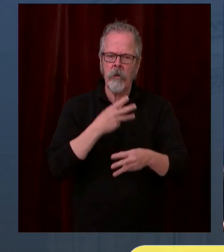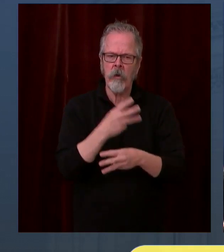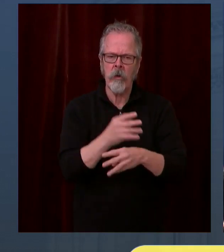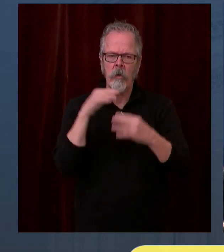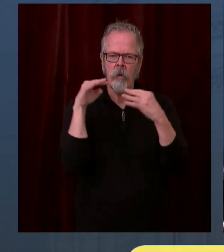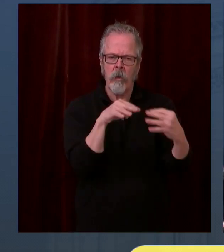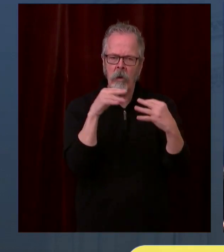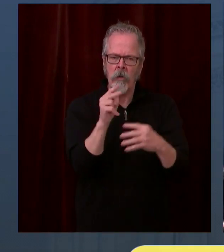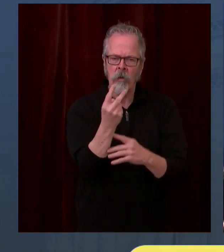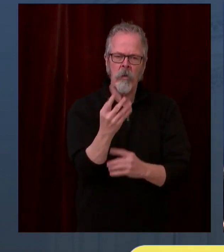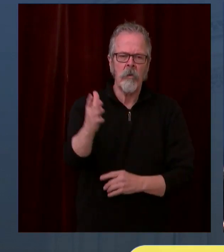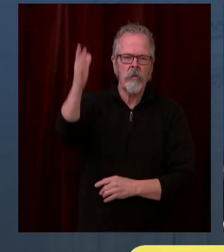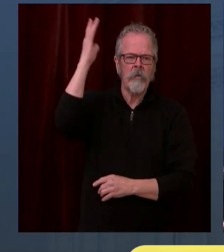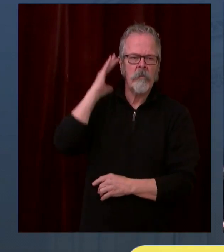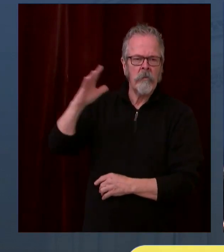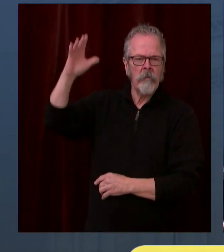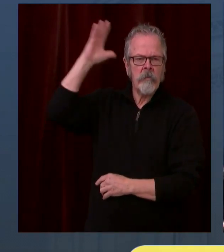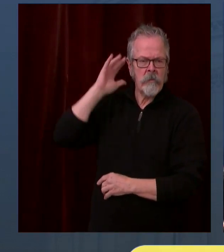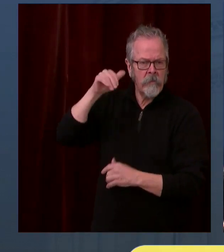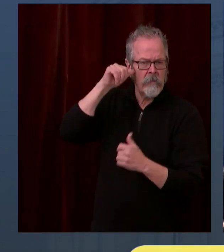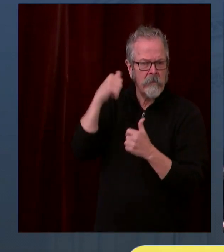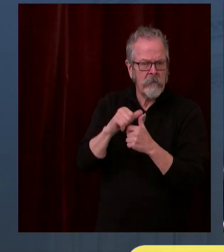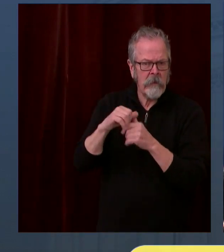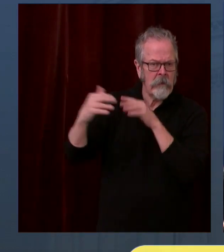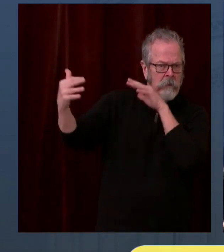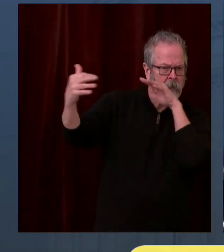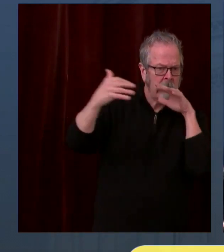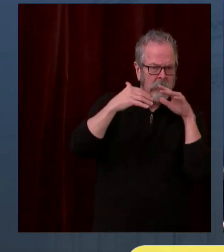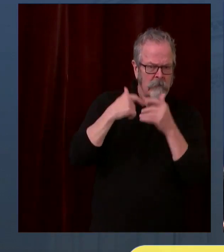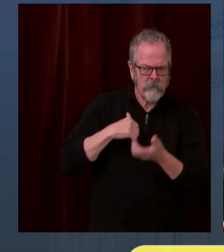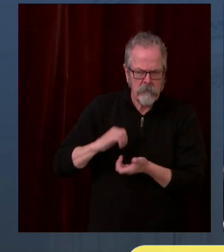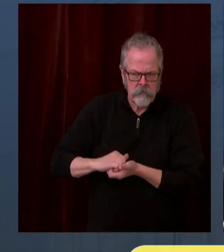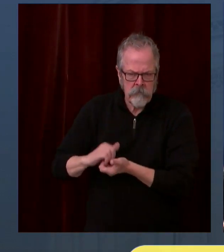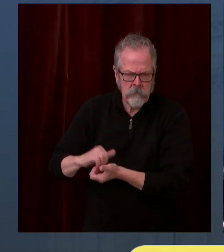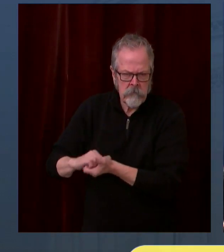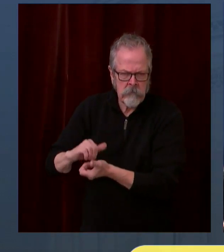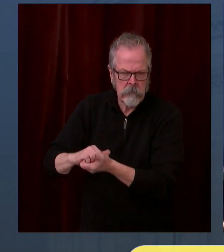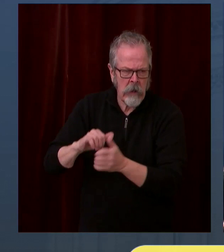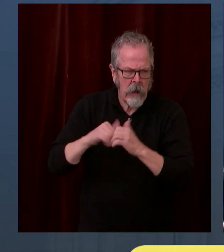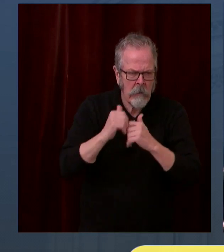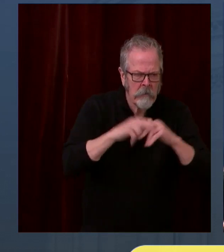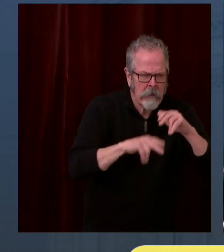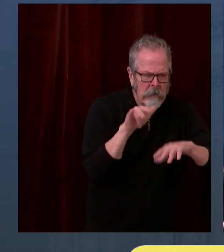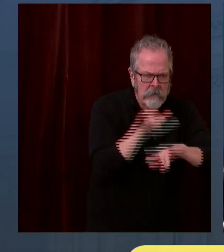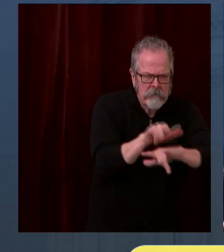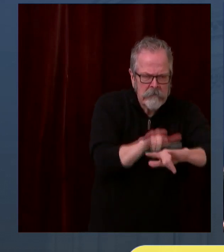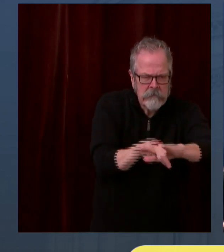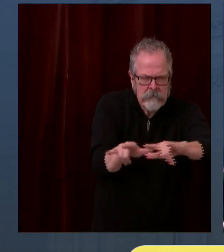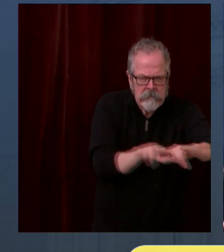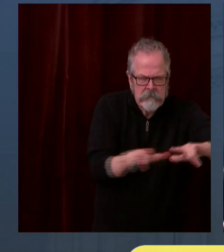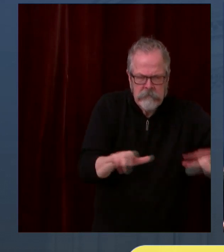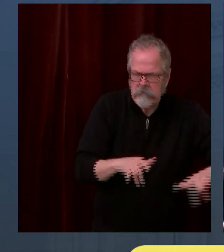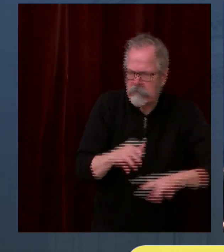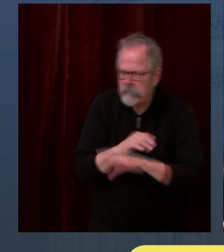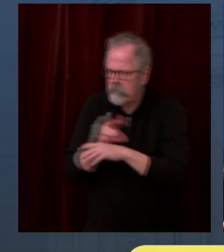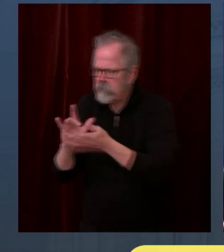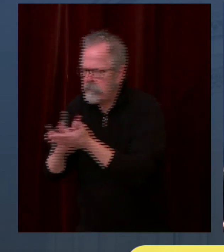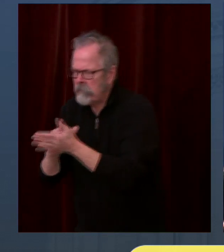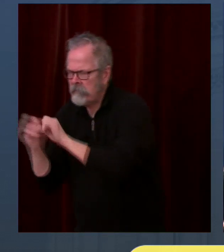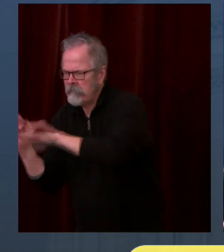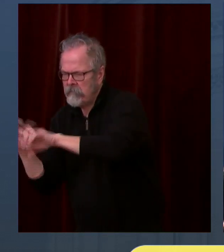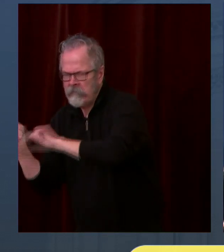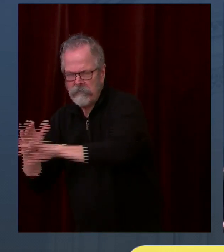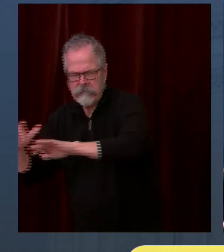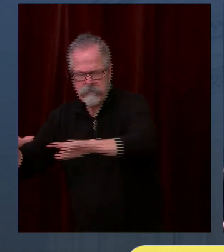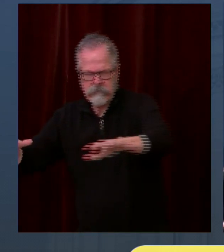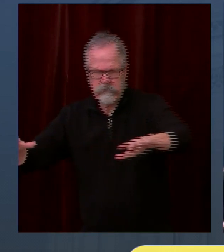democracy. And right now we can help these private companies be the arsenals for this vaccine. And so there's